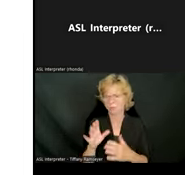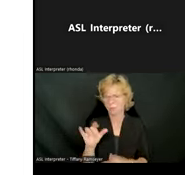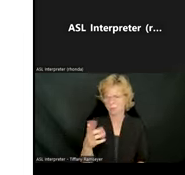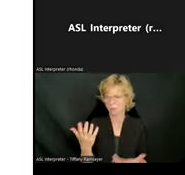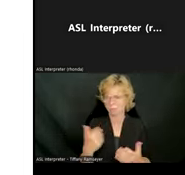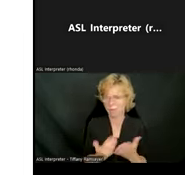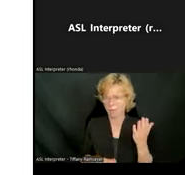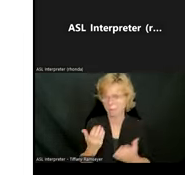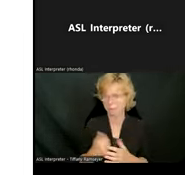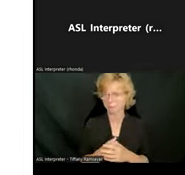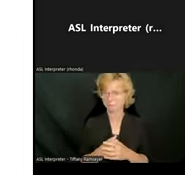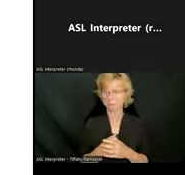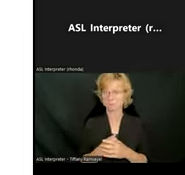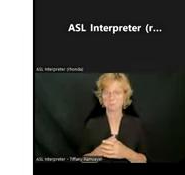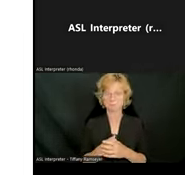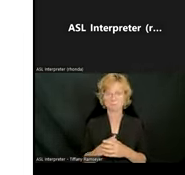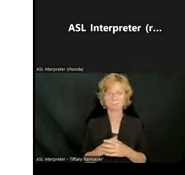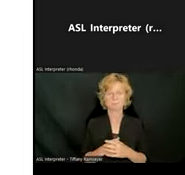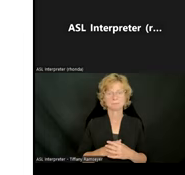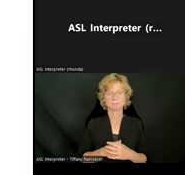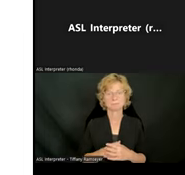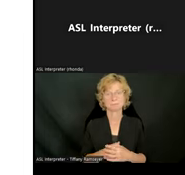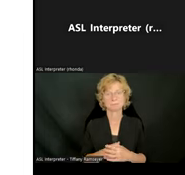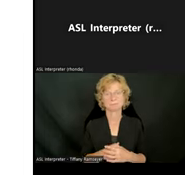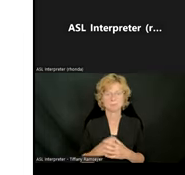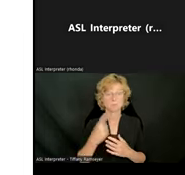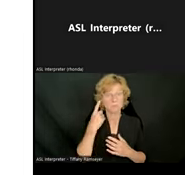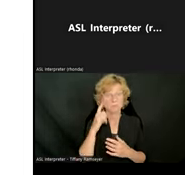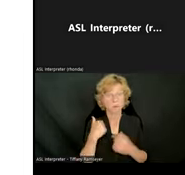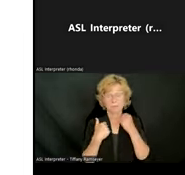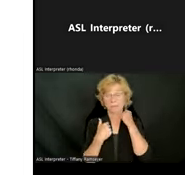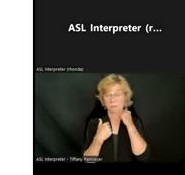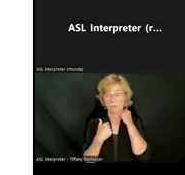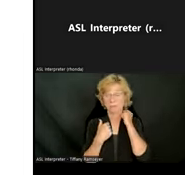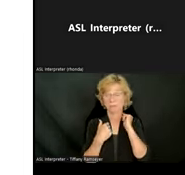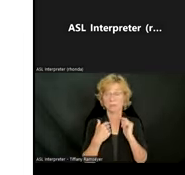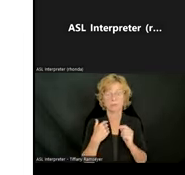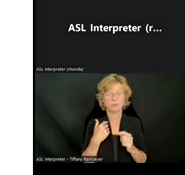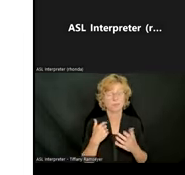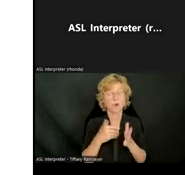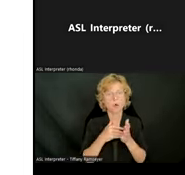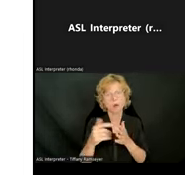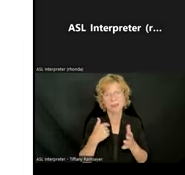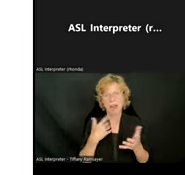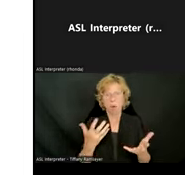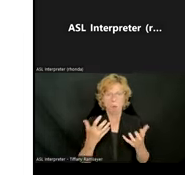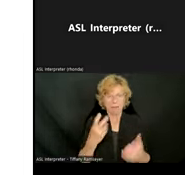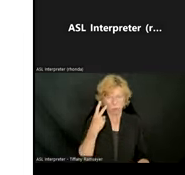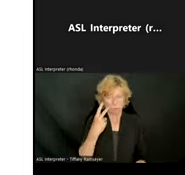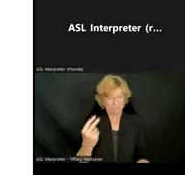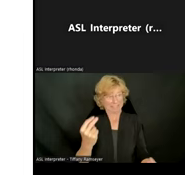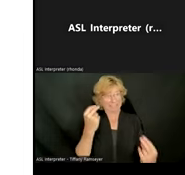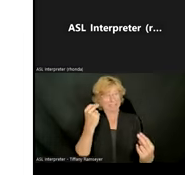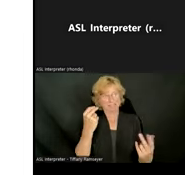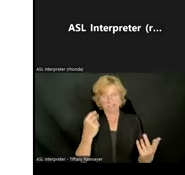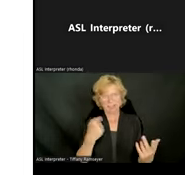For me, a lot of times, I just wanted to be seen. I just wanted my teachers to see that I was